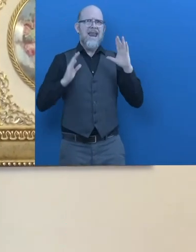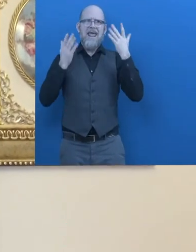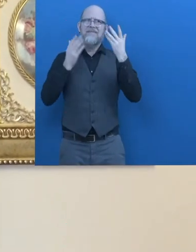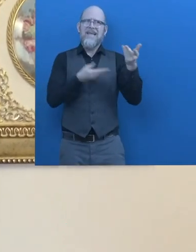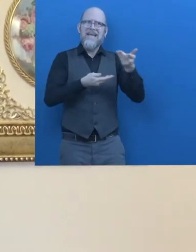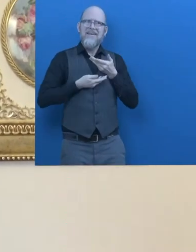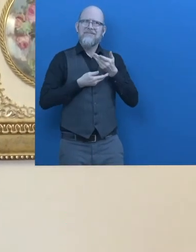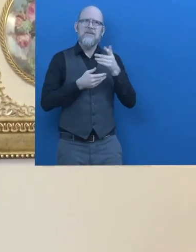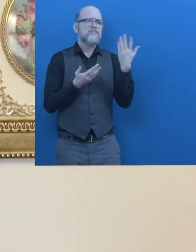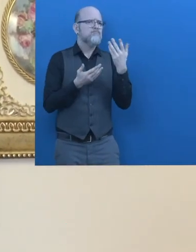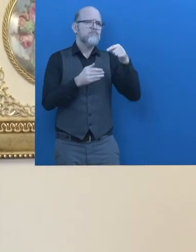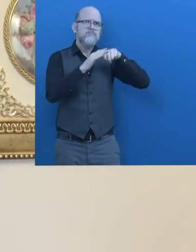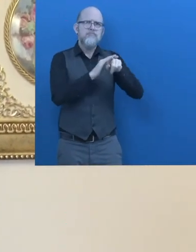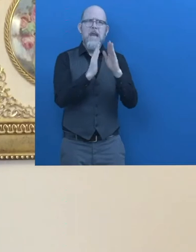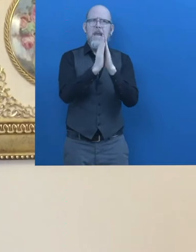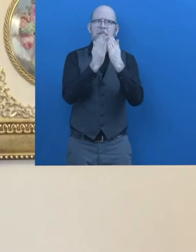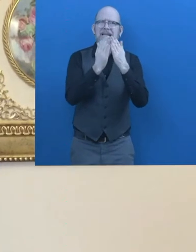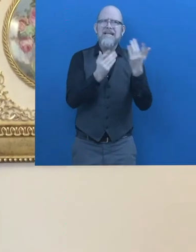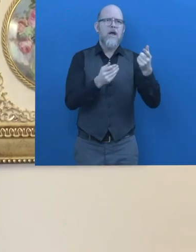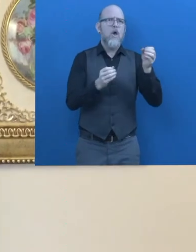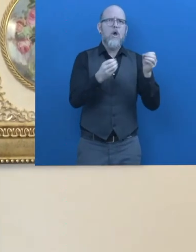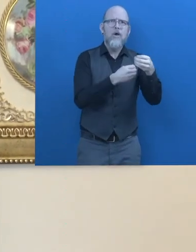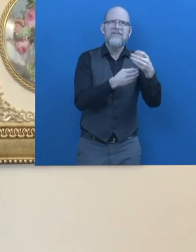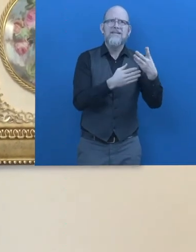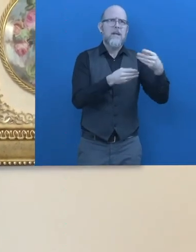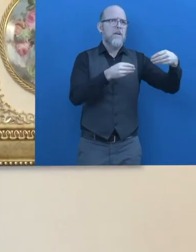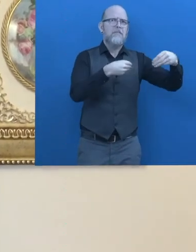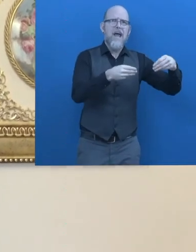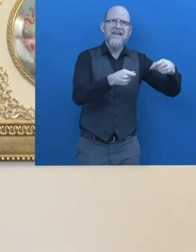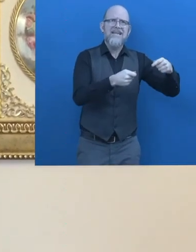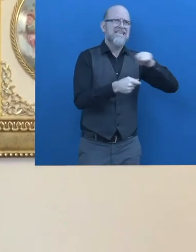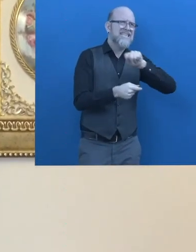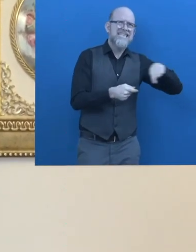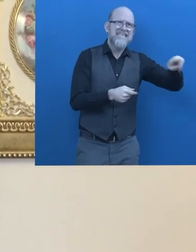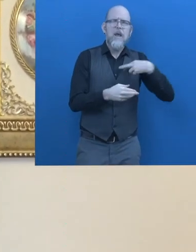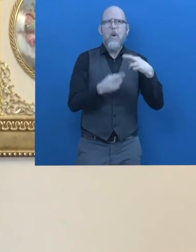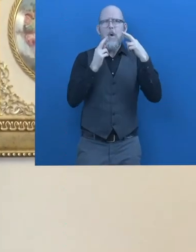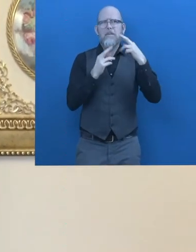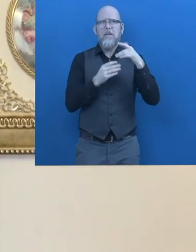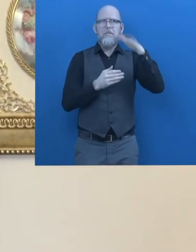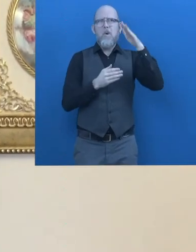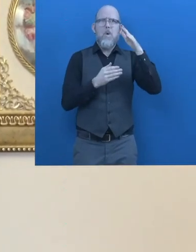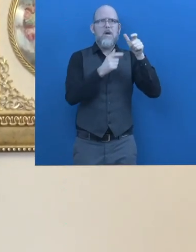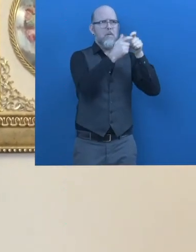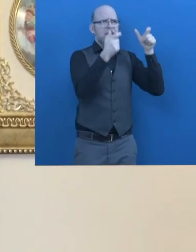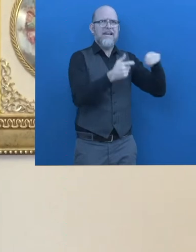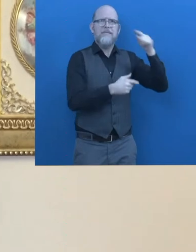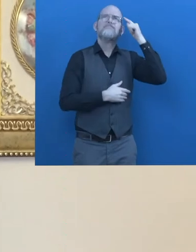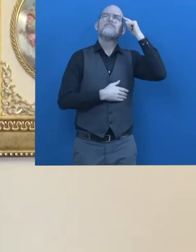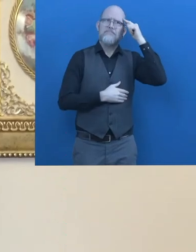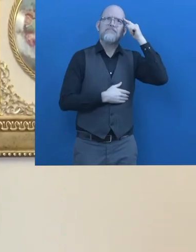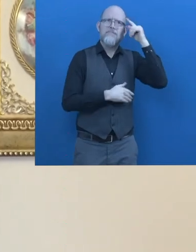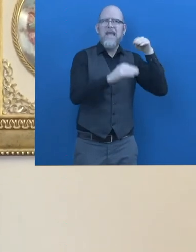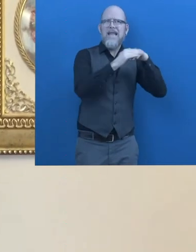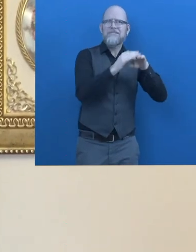like libraries, offices and supermarkets. I hope that more and more people should start to offer the